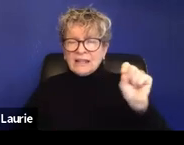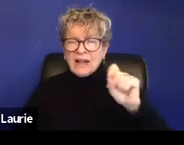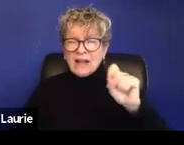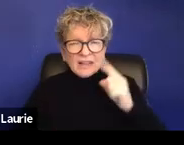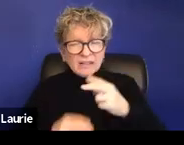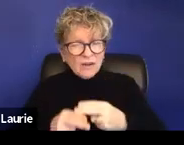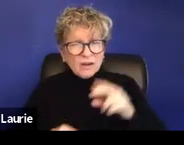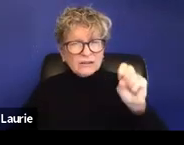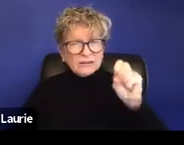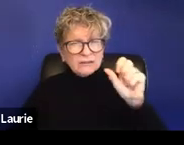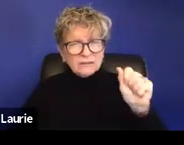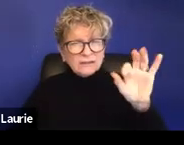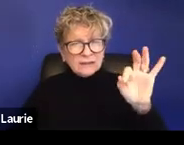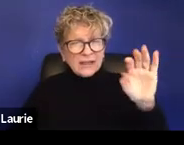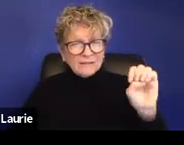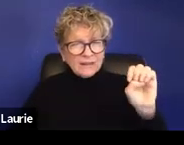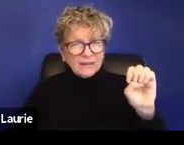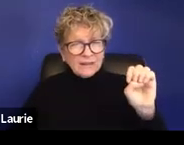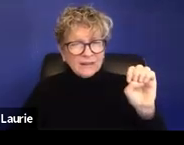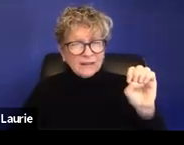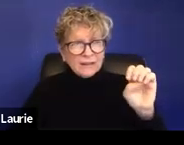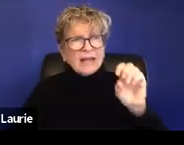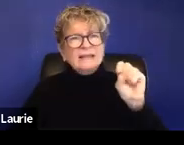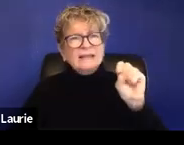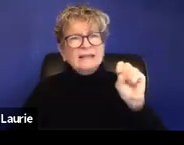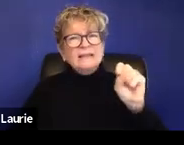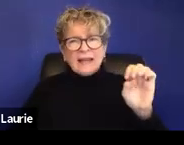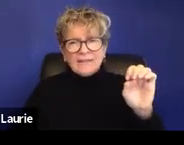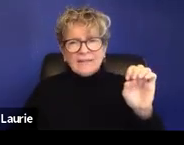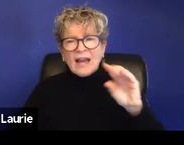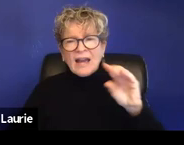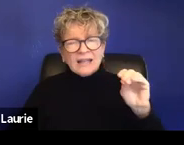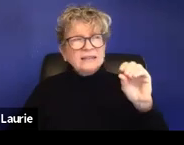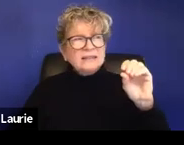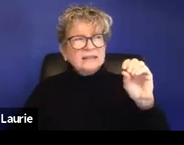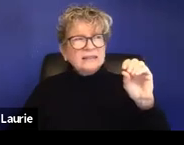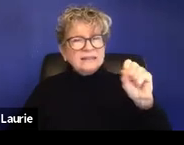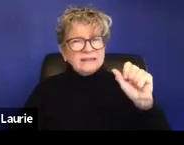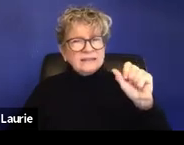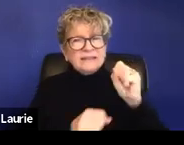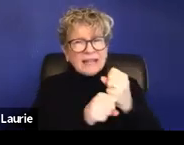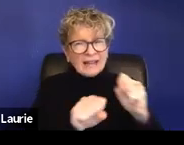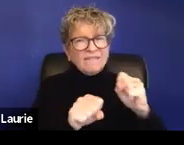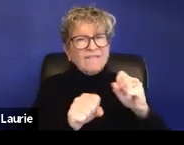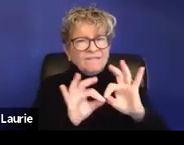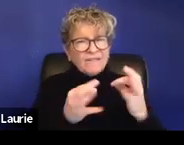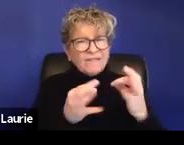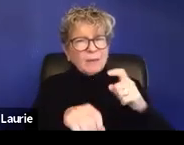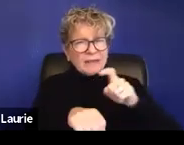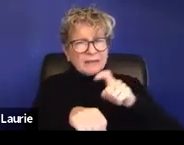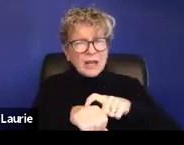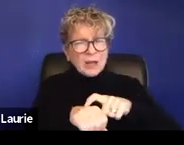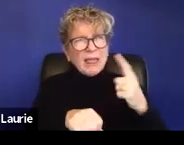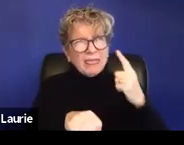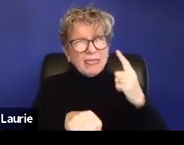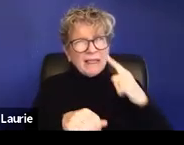Um, I forget, safe and sick family time, sick and sick leave. For example, you cannot get fired if you are